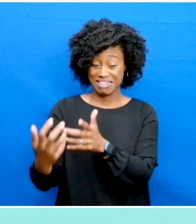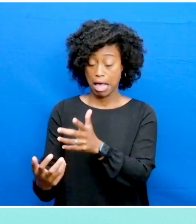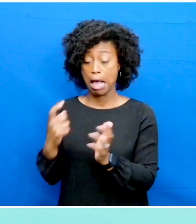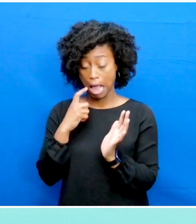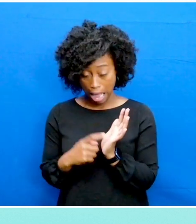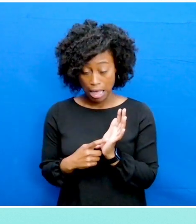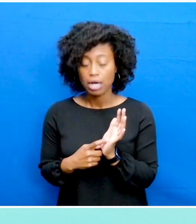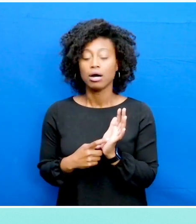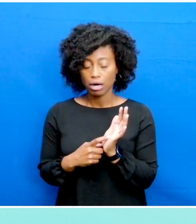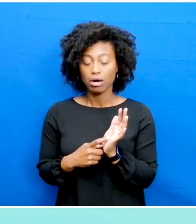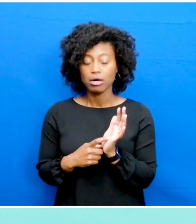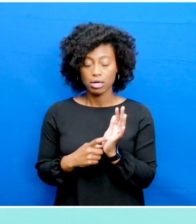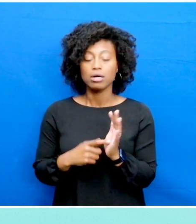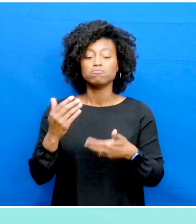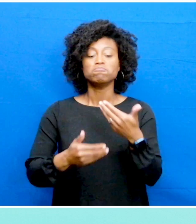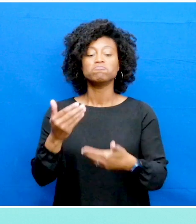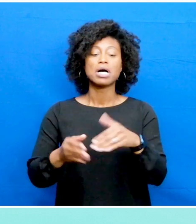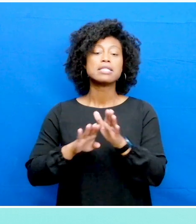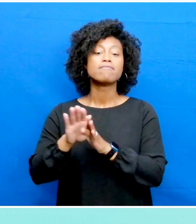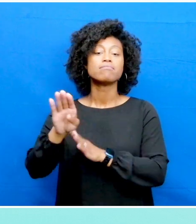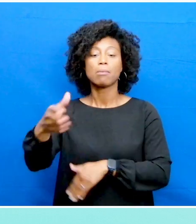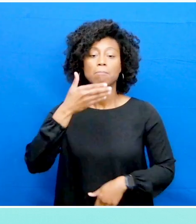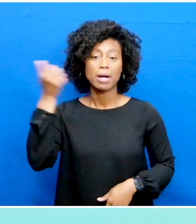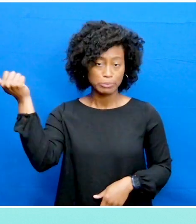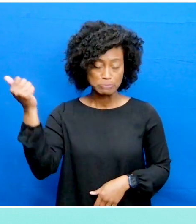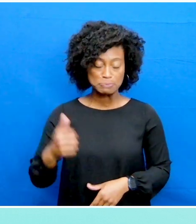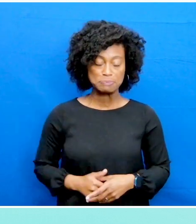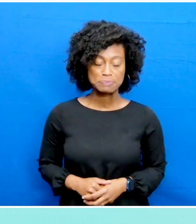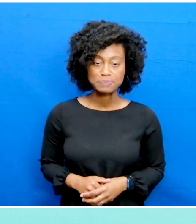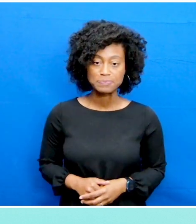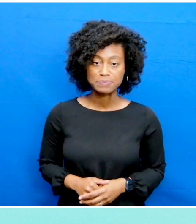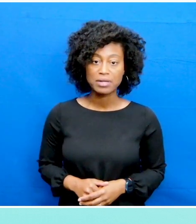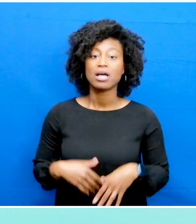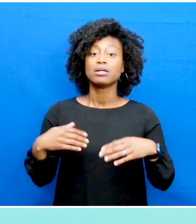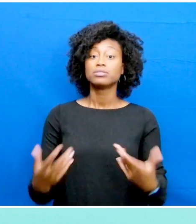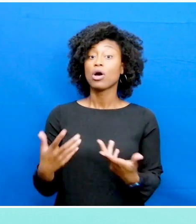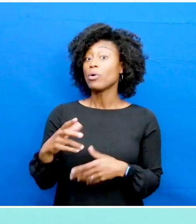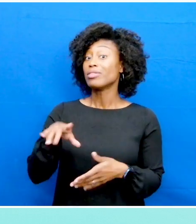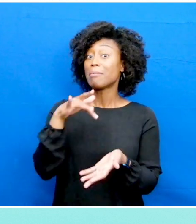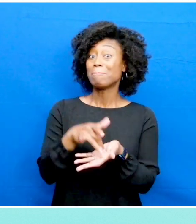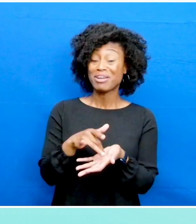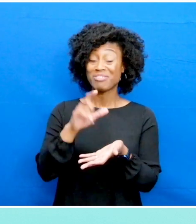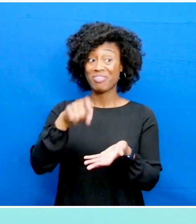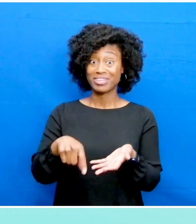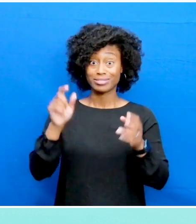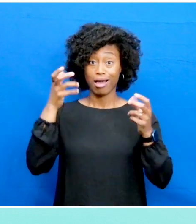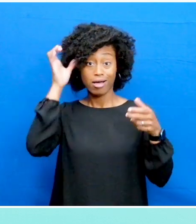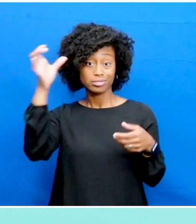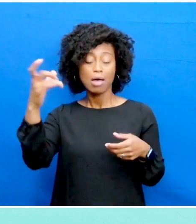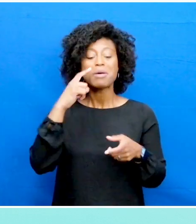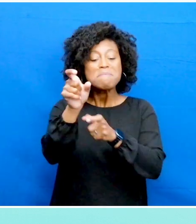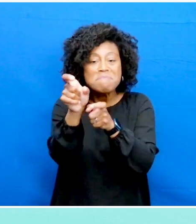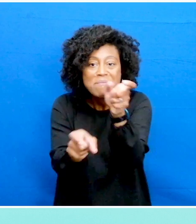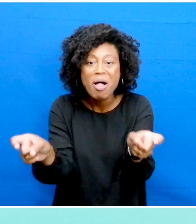mismatches between people and experiences to develop more inclusive solutions. Central to inclusive design is the idea of